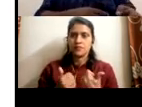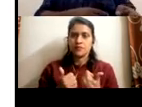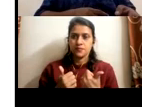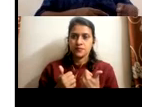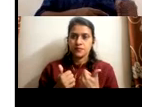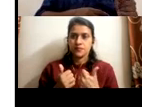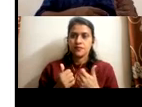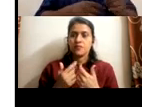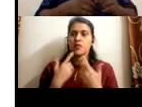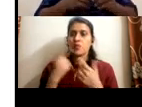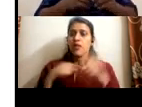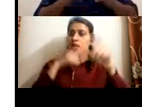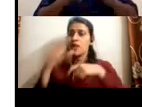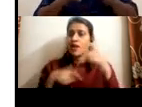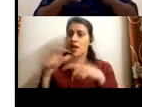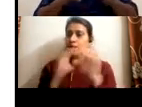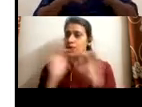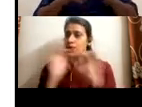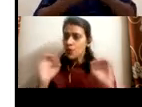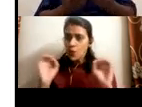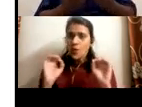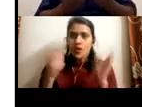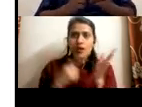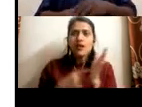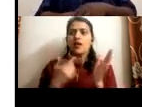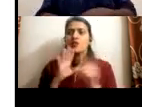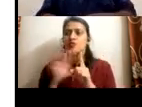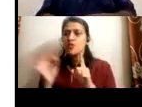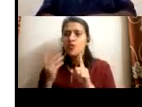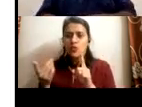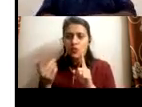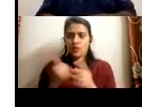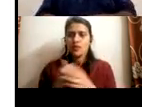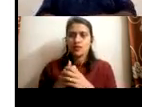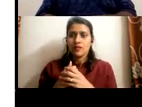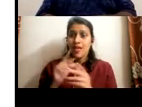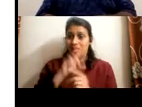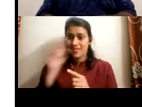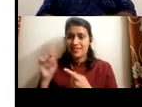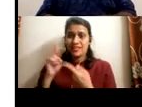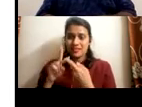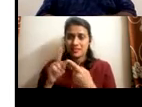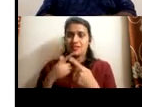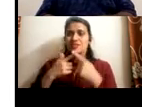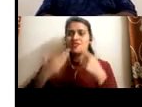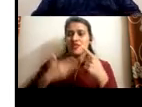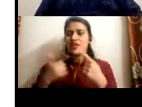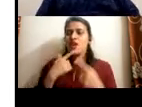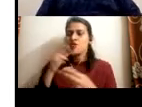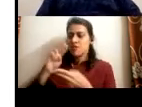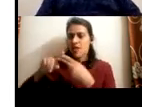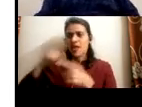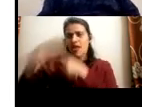are there. Anyway, this is pre-training. Let me join and take the training. At the end of the training, we talk to the employer.